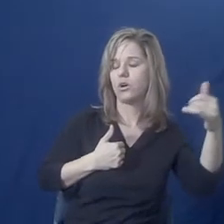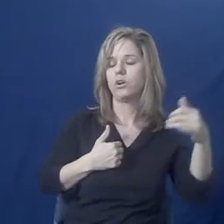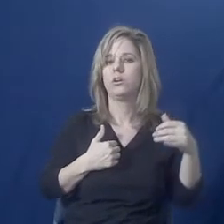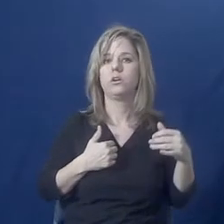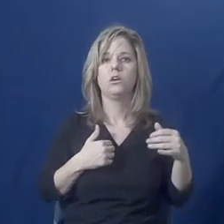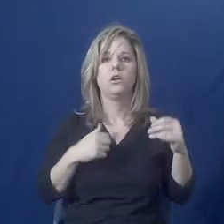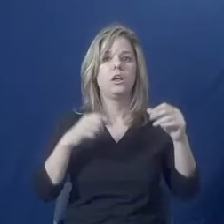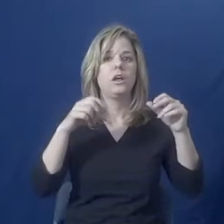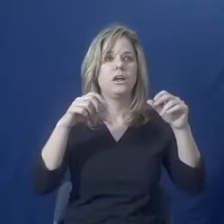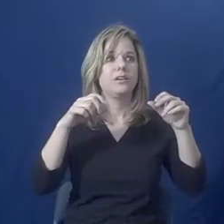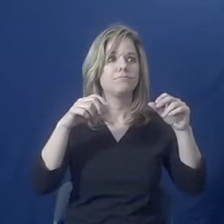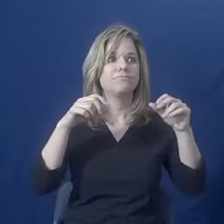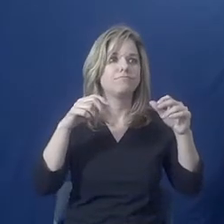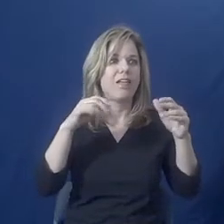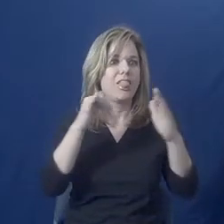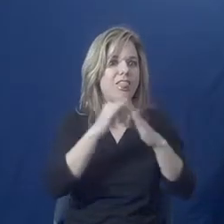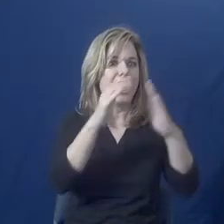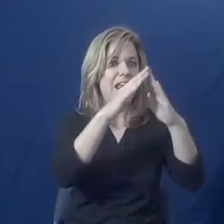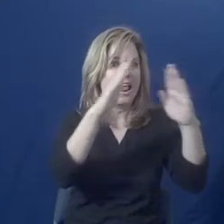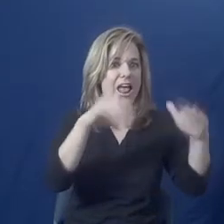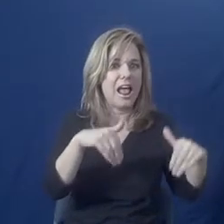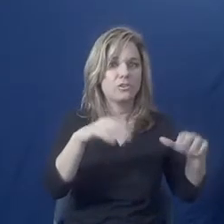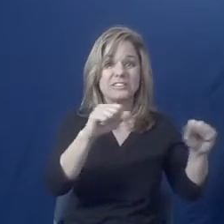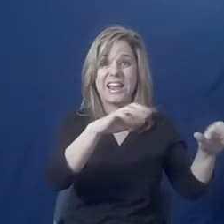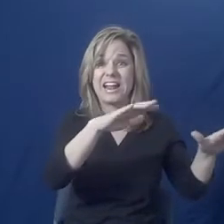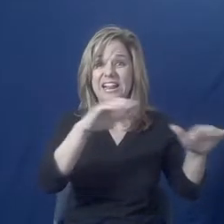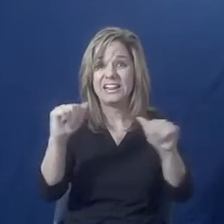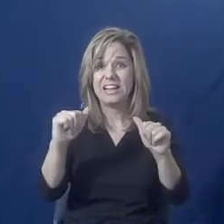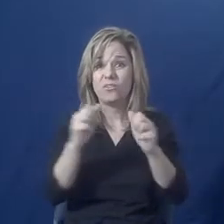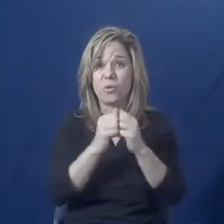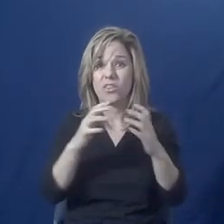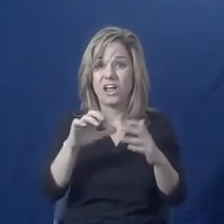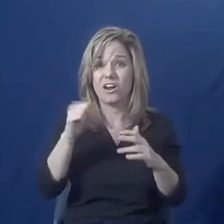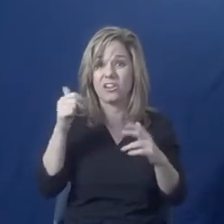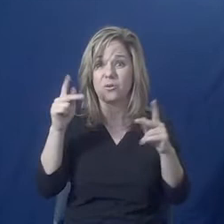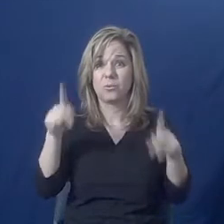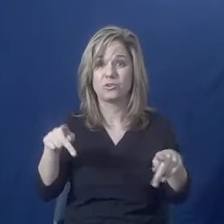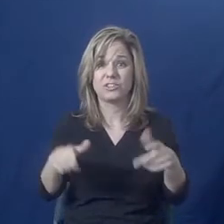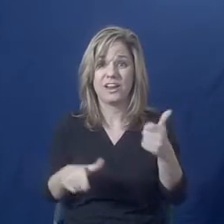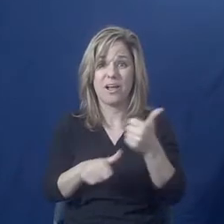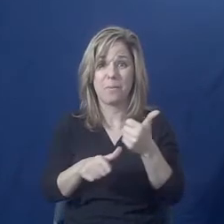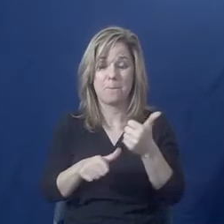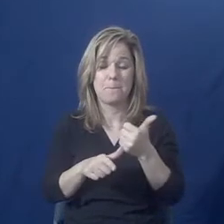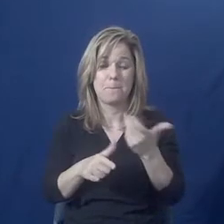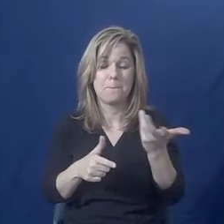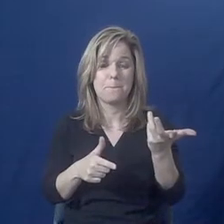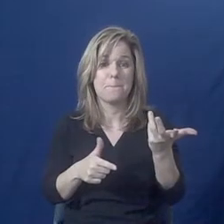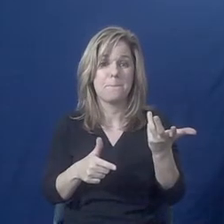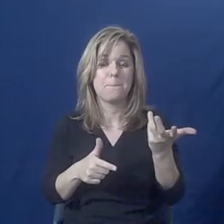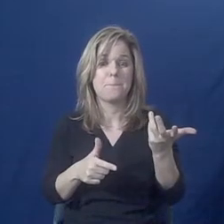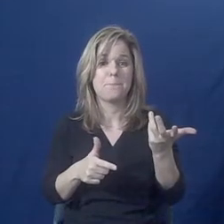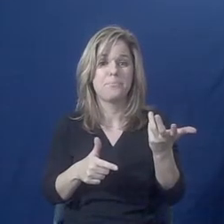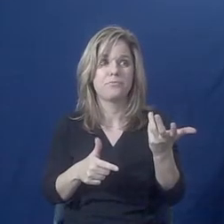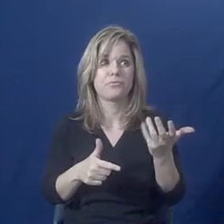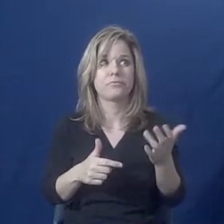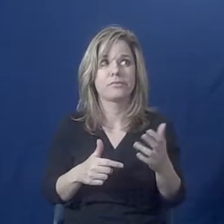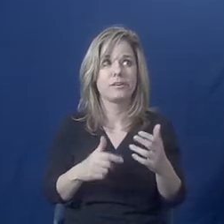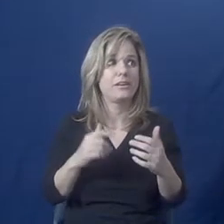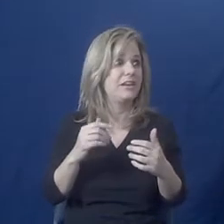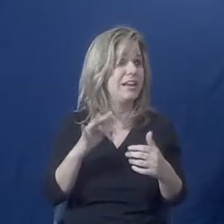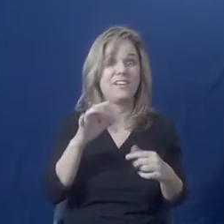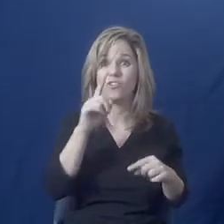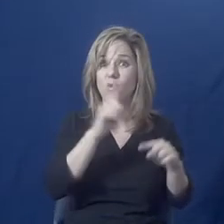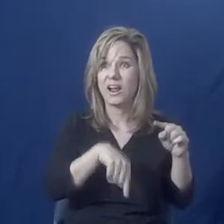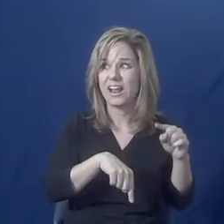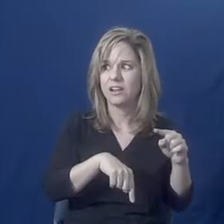house without assistance? If not, can you tell a neighbor, hey, I